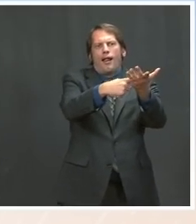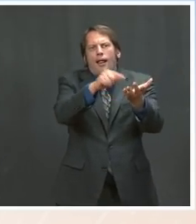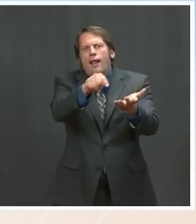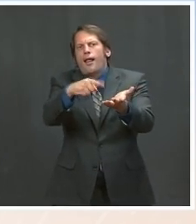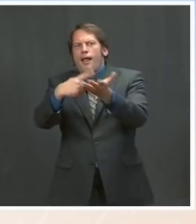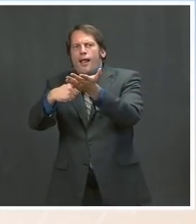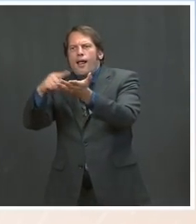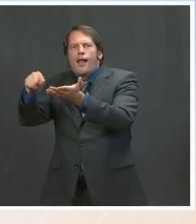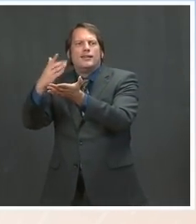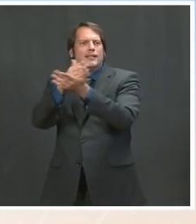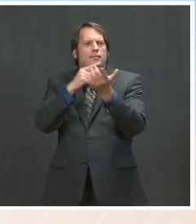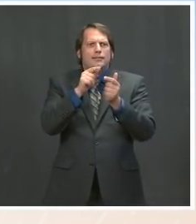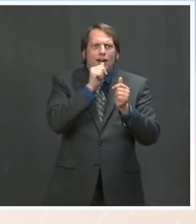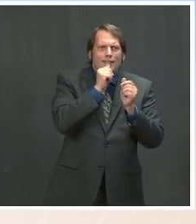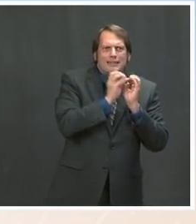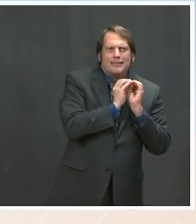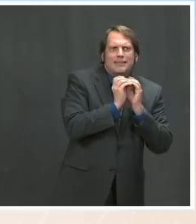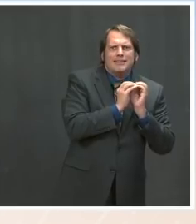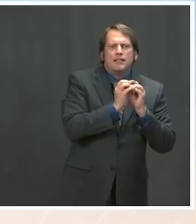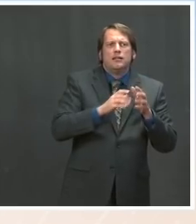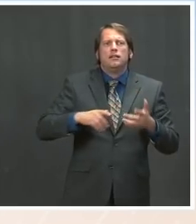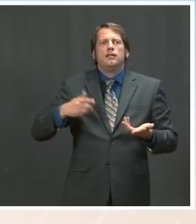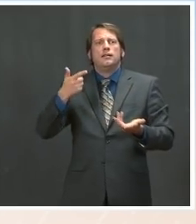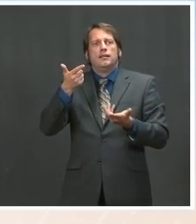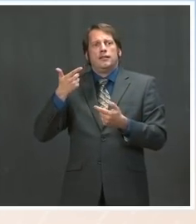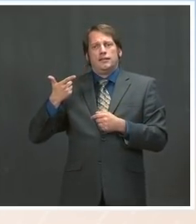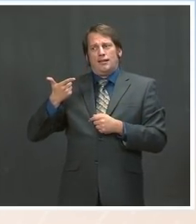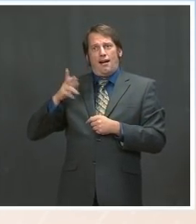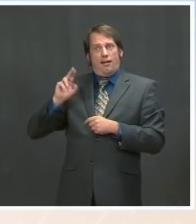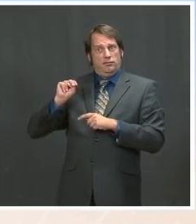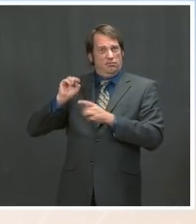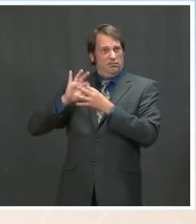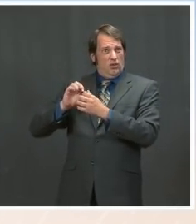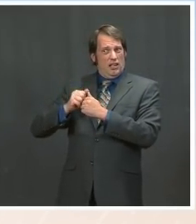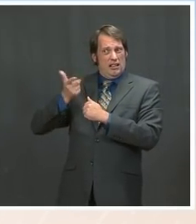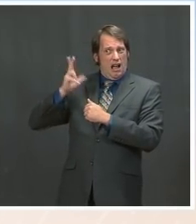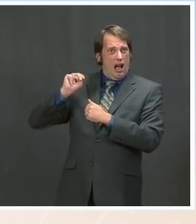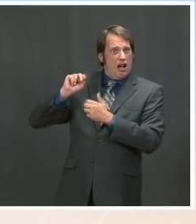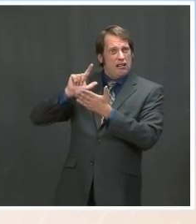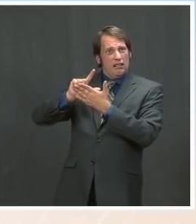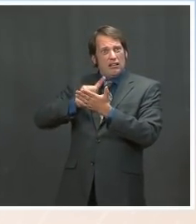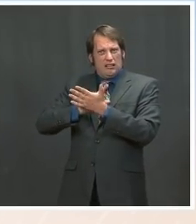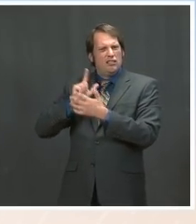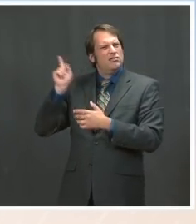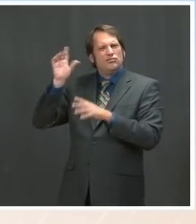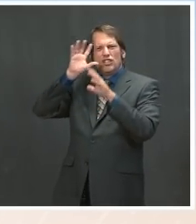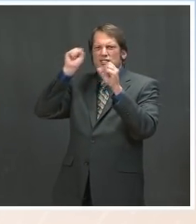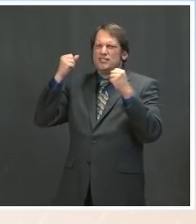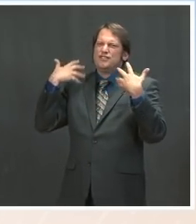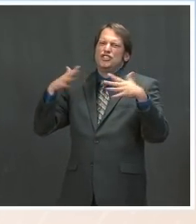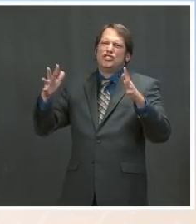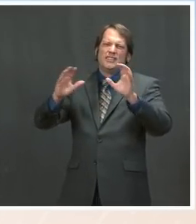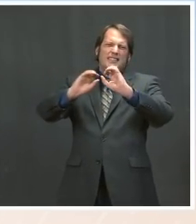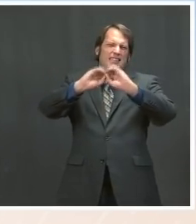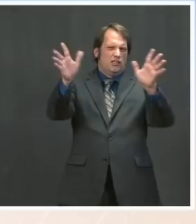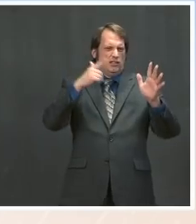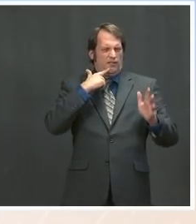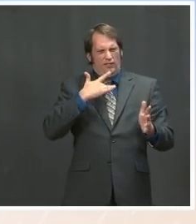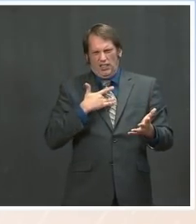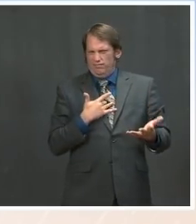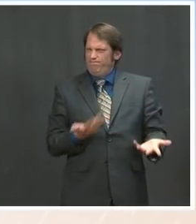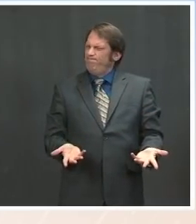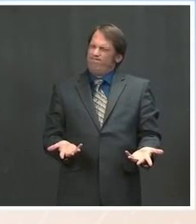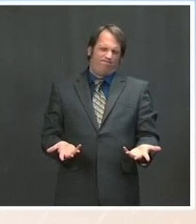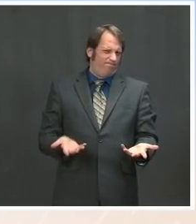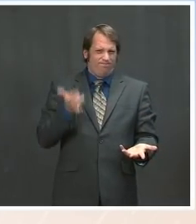about where the President stands on guns. He spoke to this issue quite passionately on Friday. He's been an advocate through the course of his career for